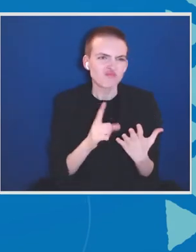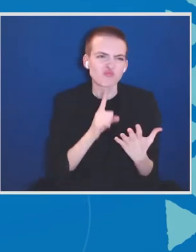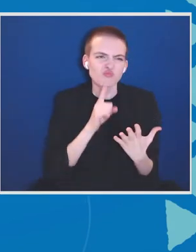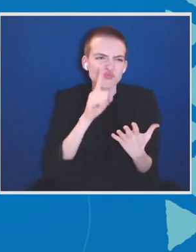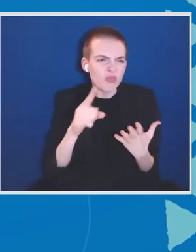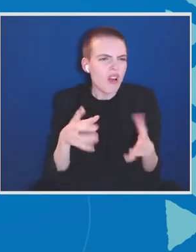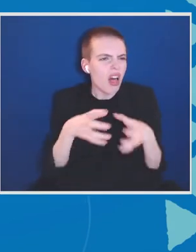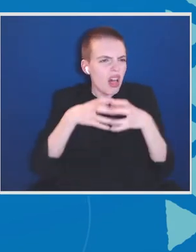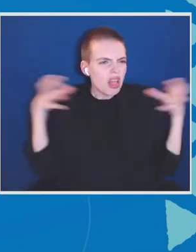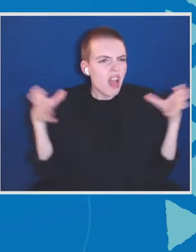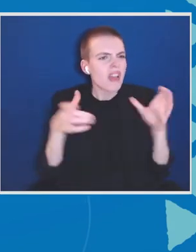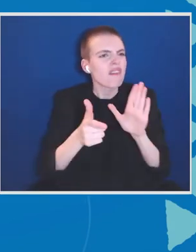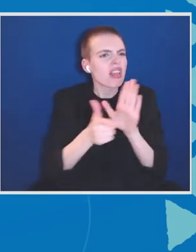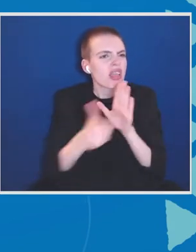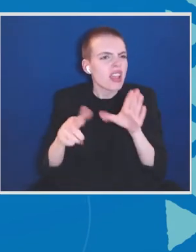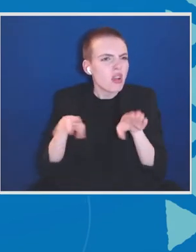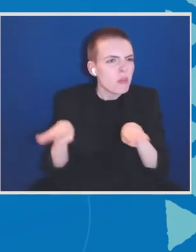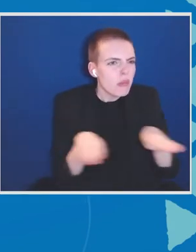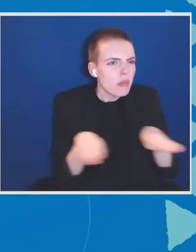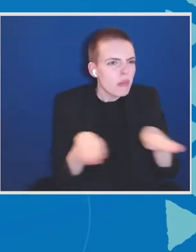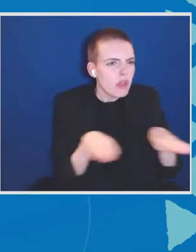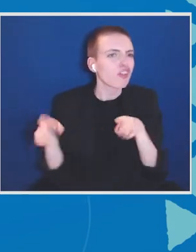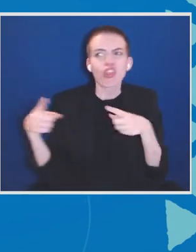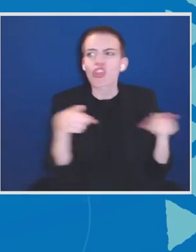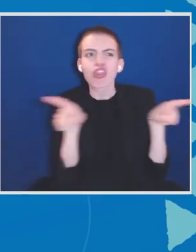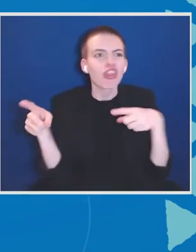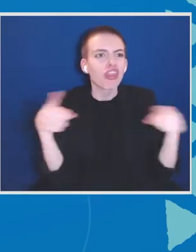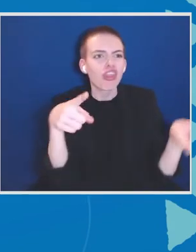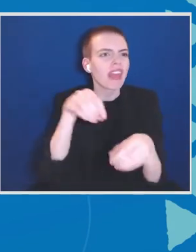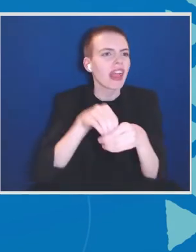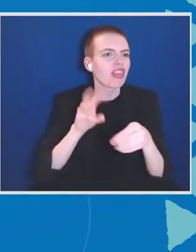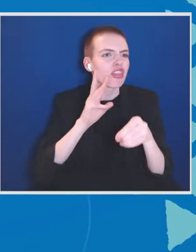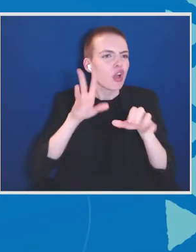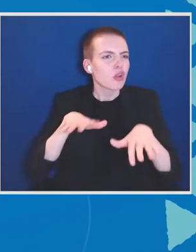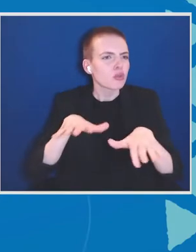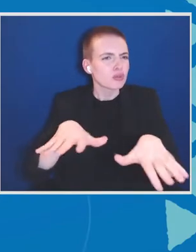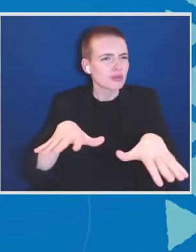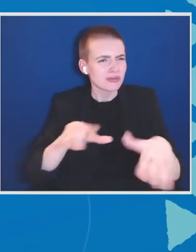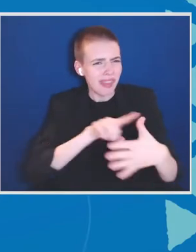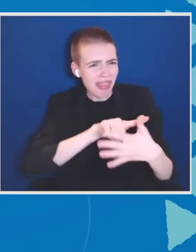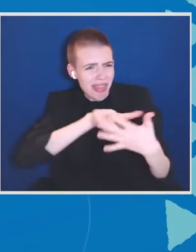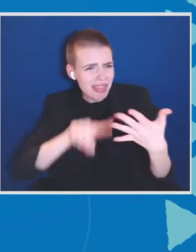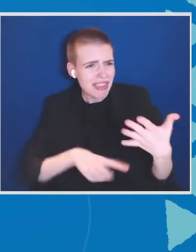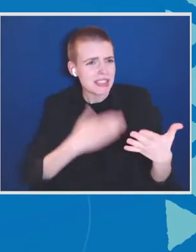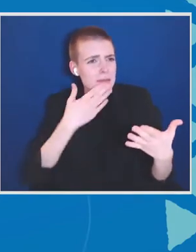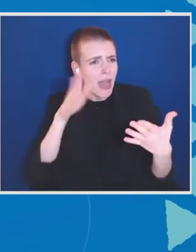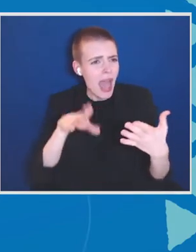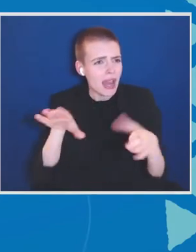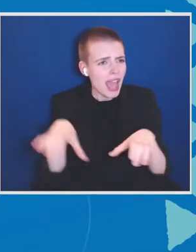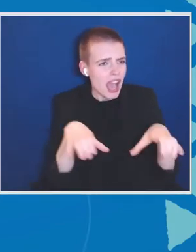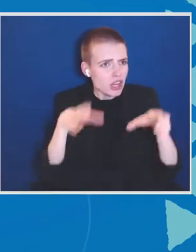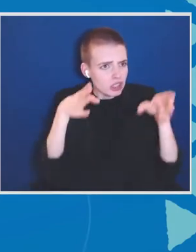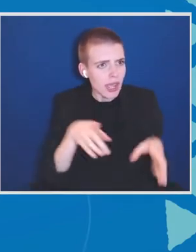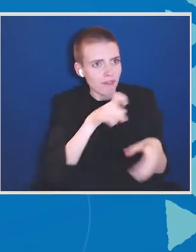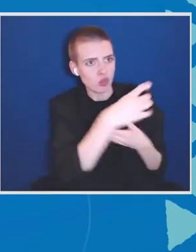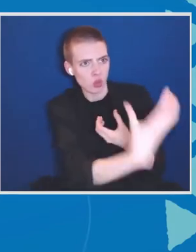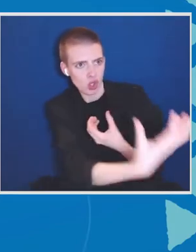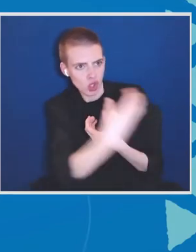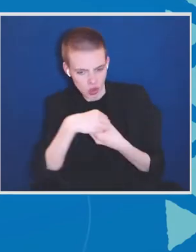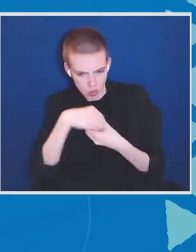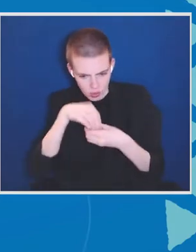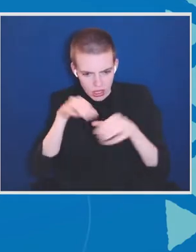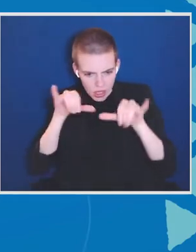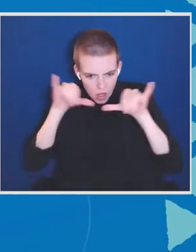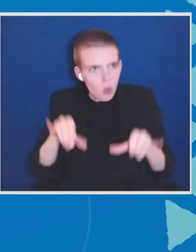behavior happening out in the oceans, and we have to factor these bad actors into the system and have to take action